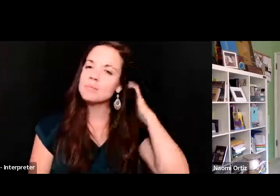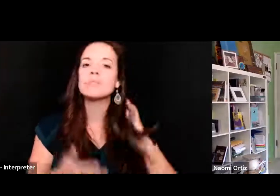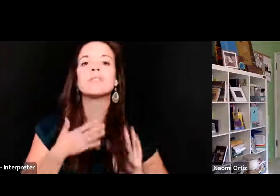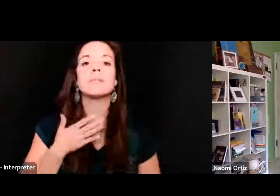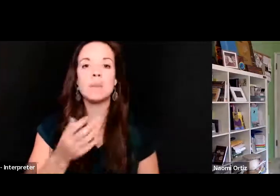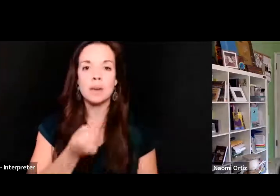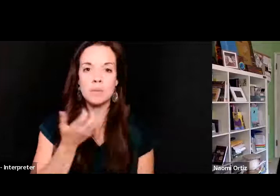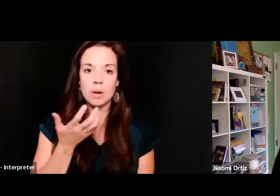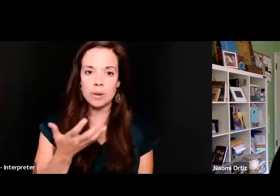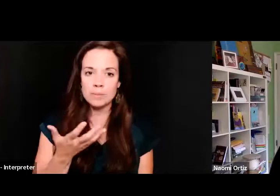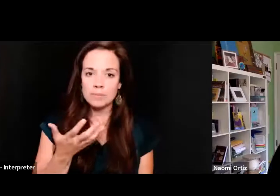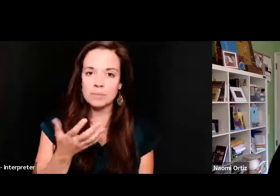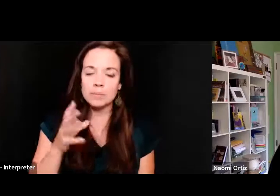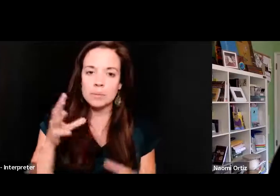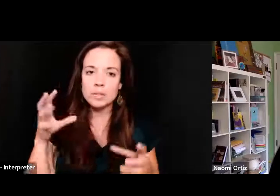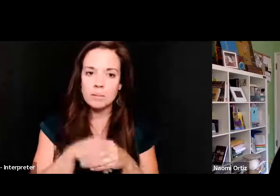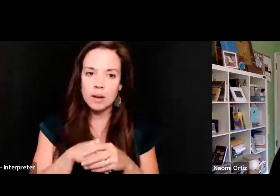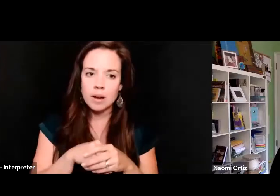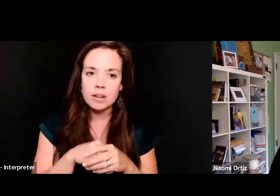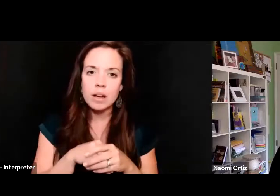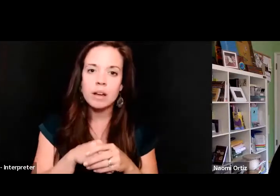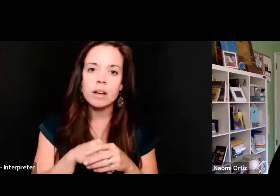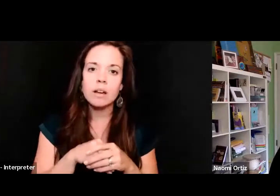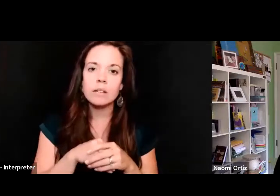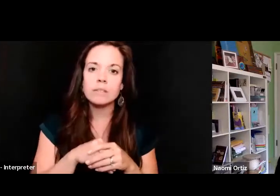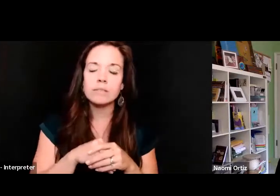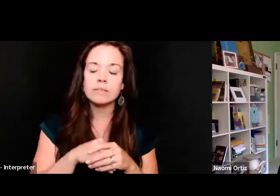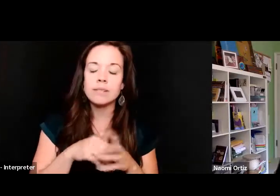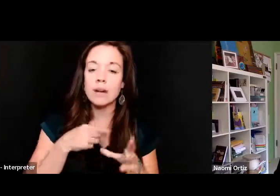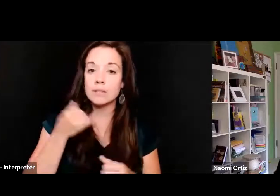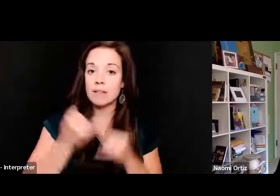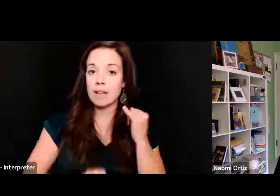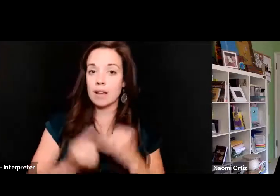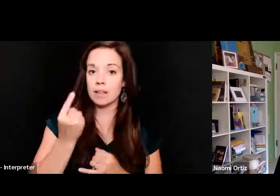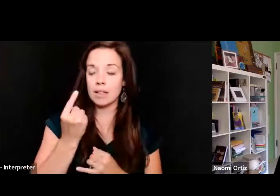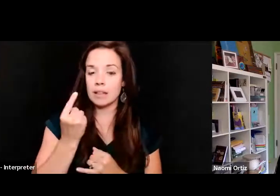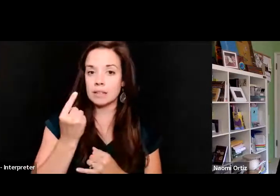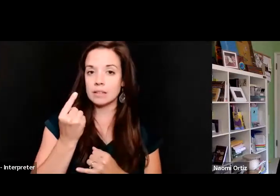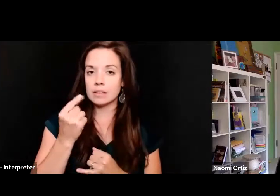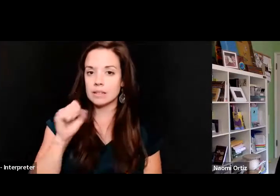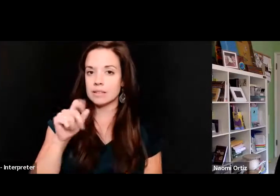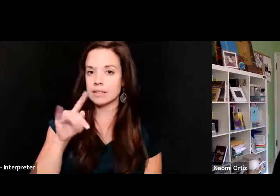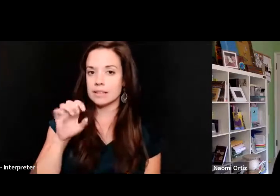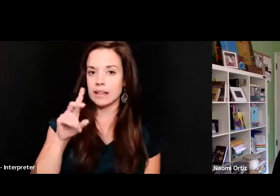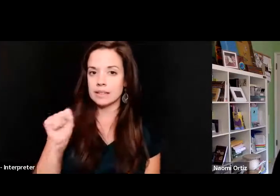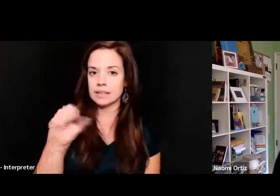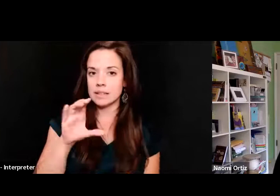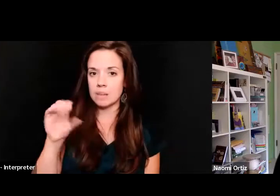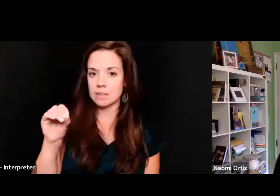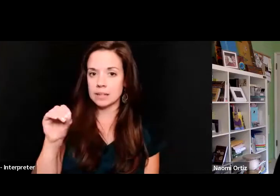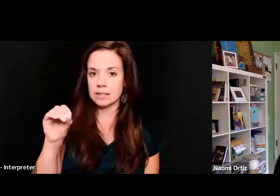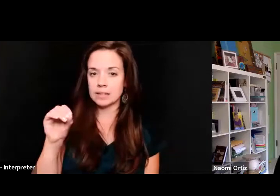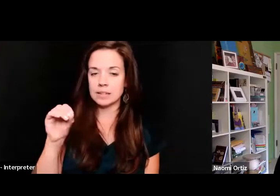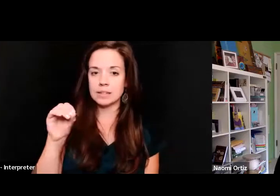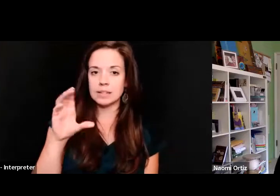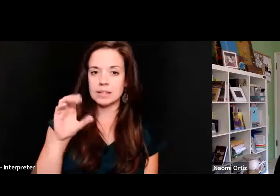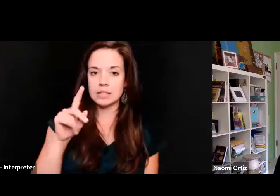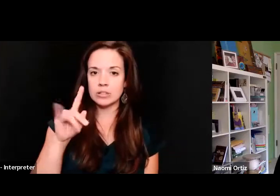was part of, I was a finalist for the dance company. Sid Perlman Dance